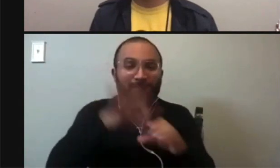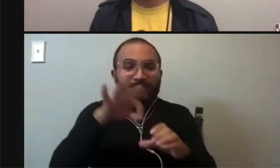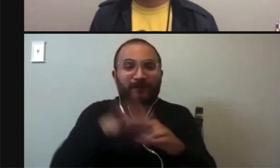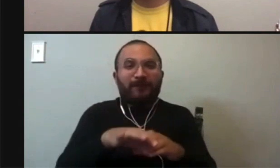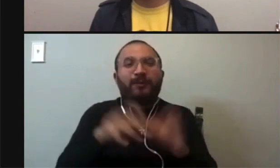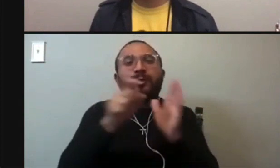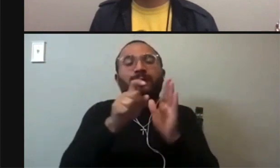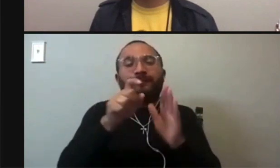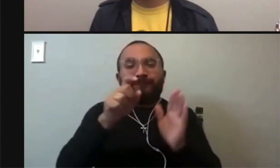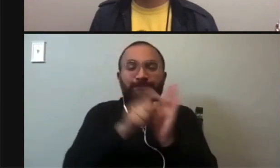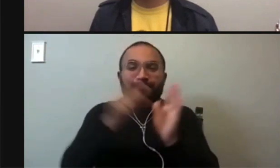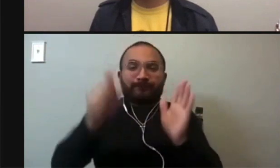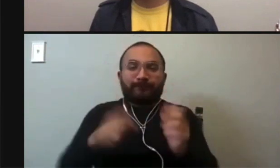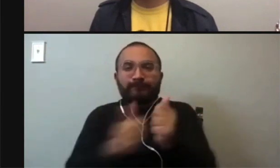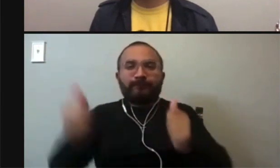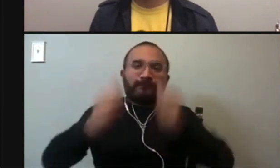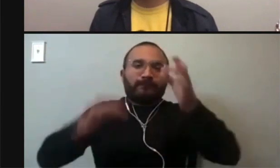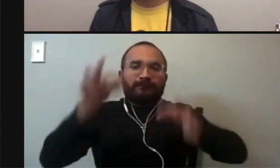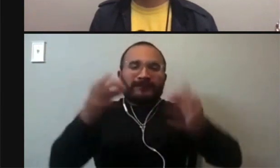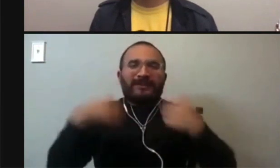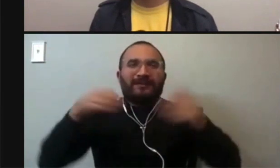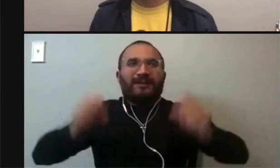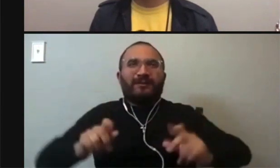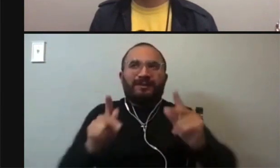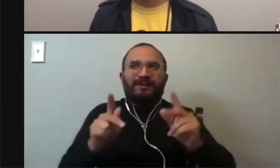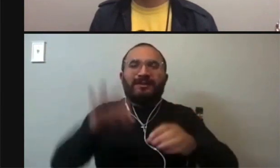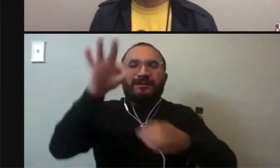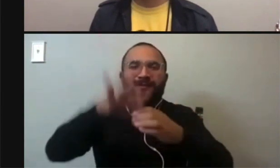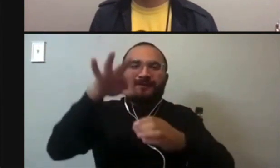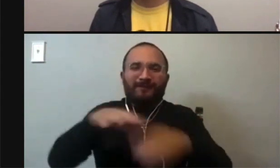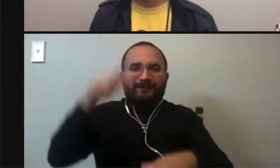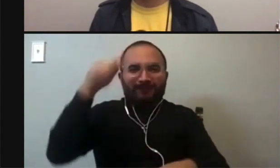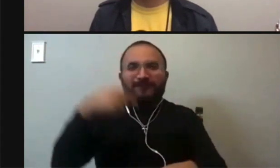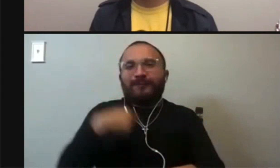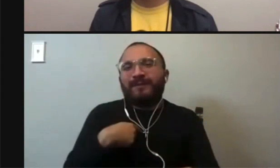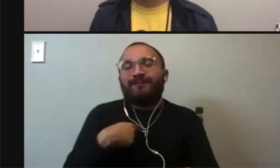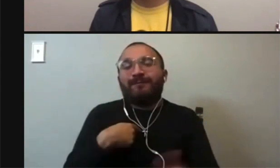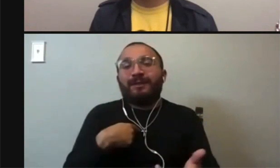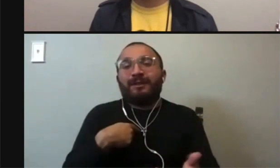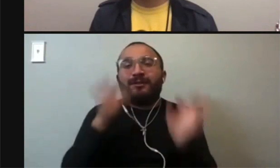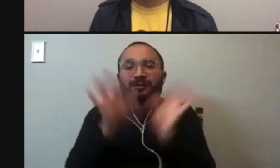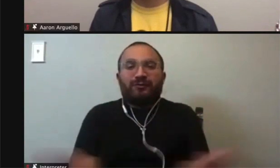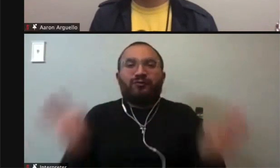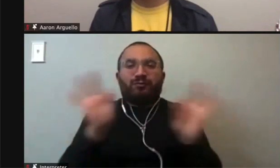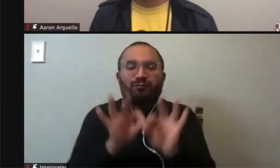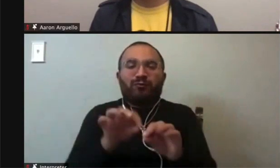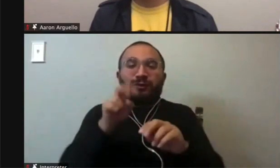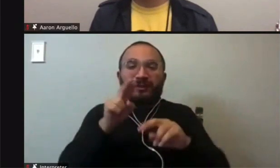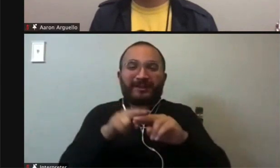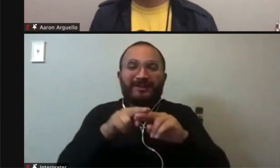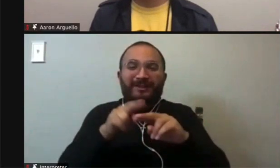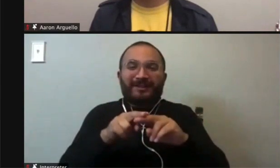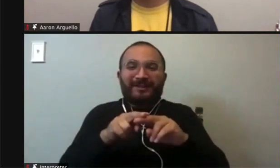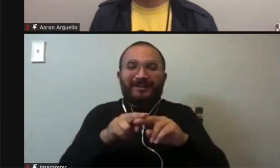vote on the Court of Criminal Appeals or you will have the opportunity to do that, um, and vote in these important seats. So a little bit more